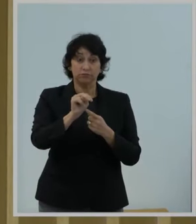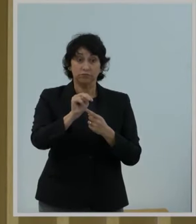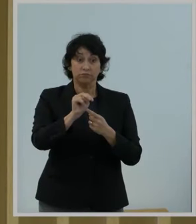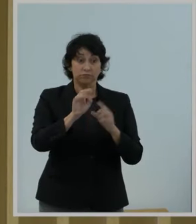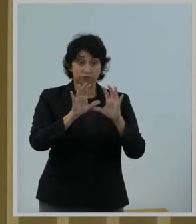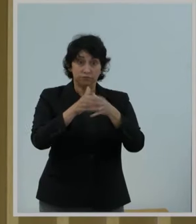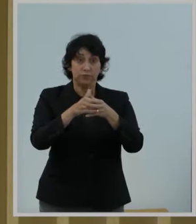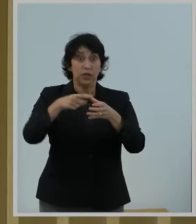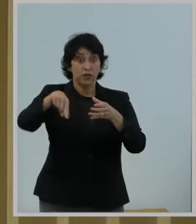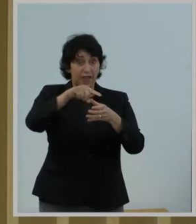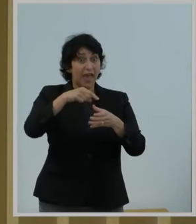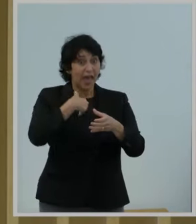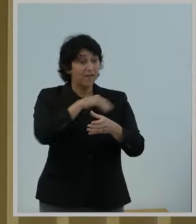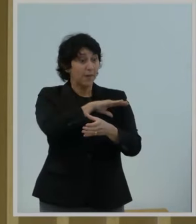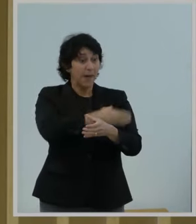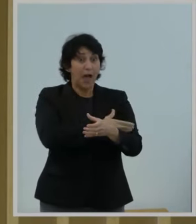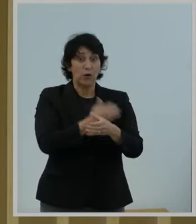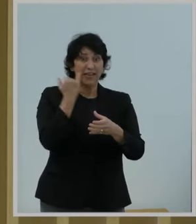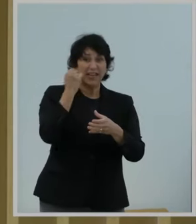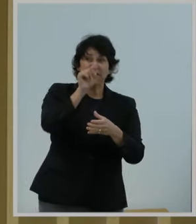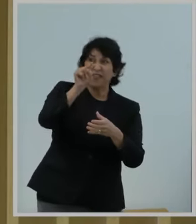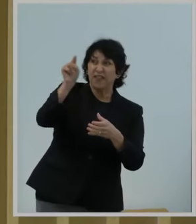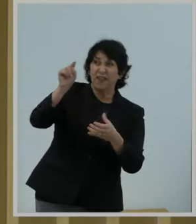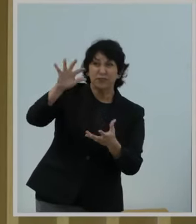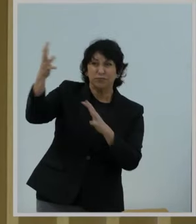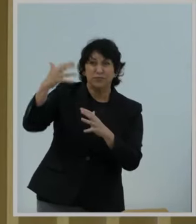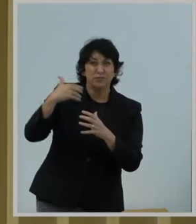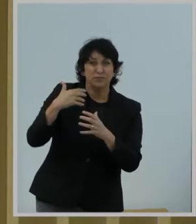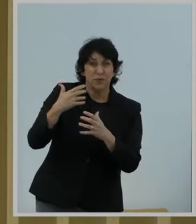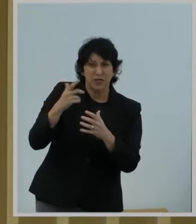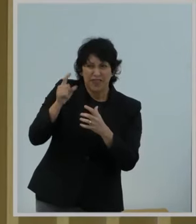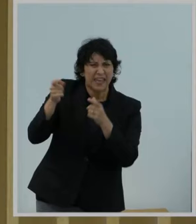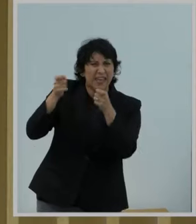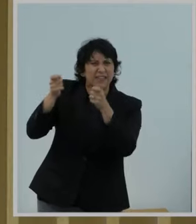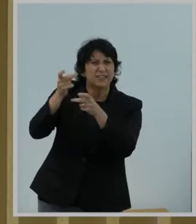to deal with any bad actors without Title II.